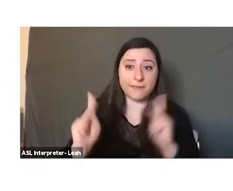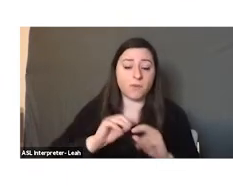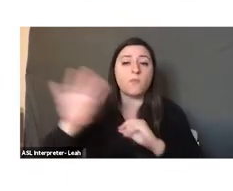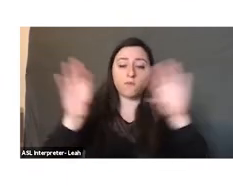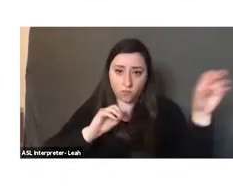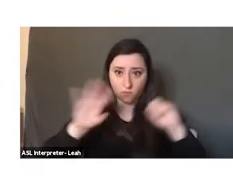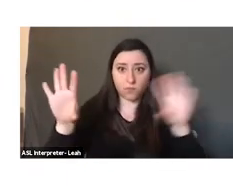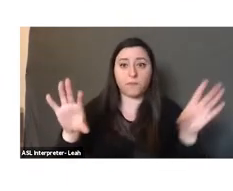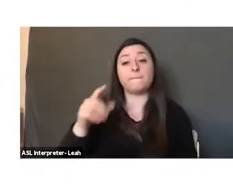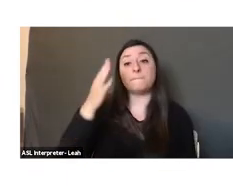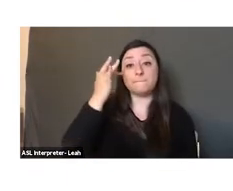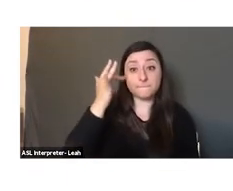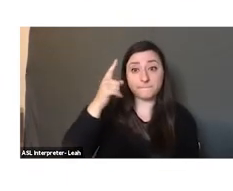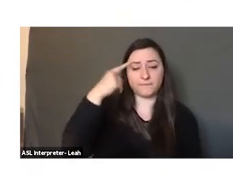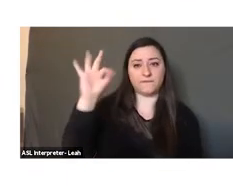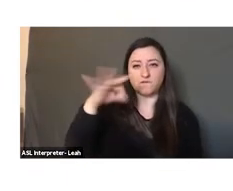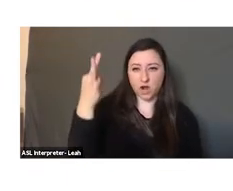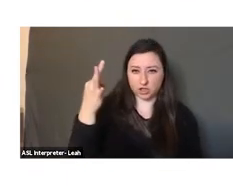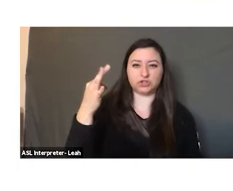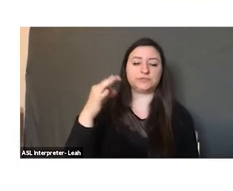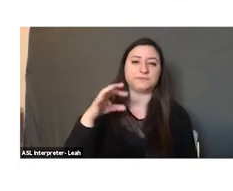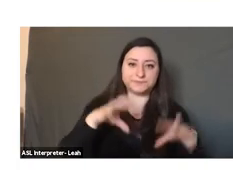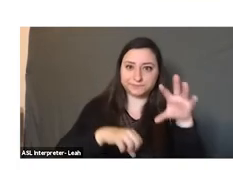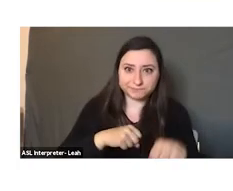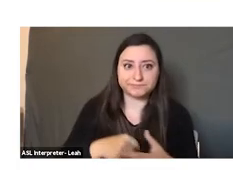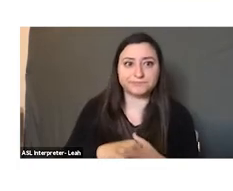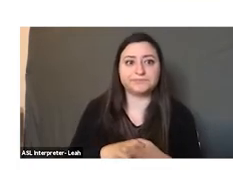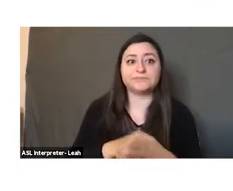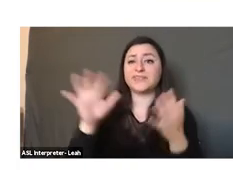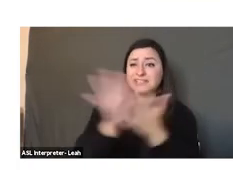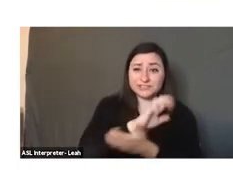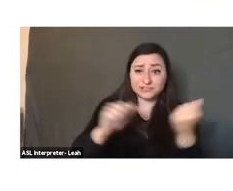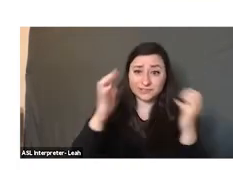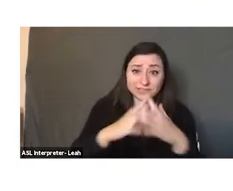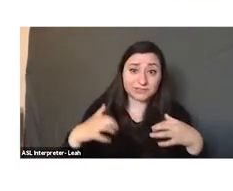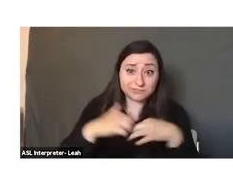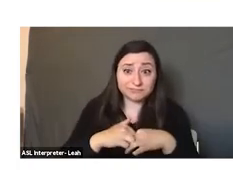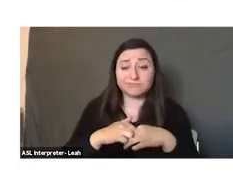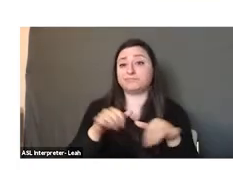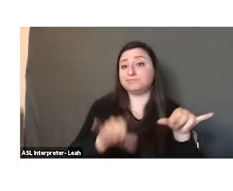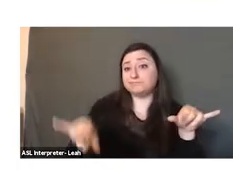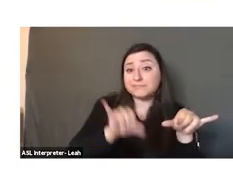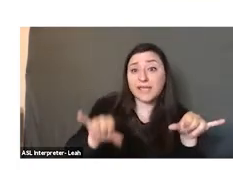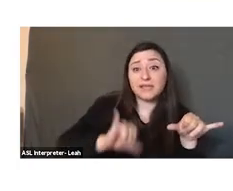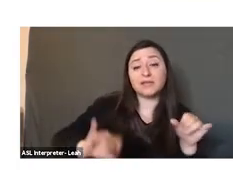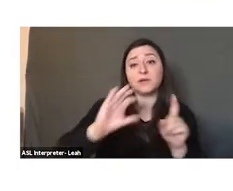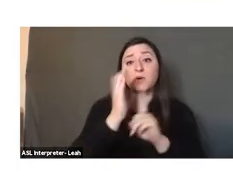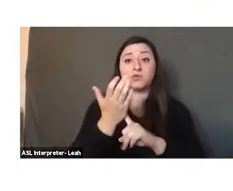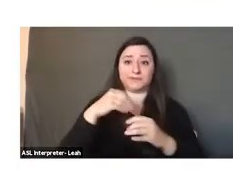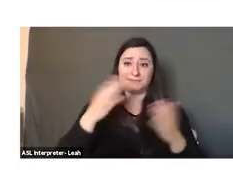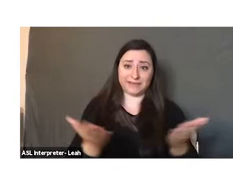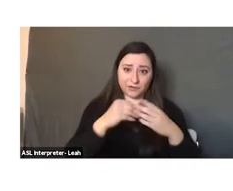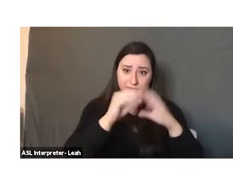French interest and investment, disrupted indigenous agricultural patterns in Mount Lebanon, and it